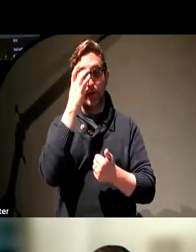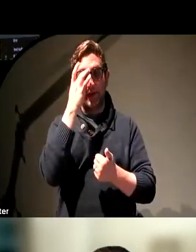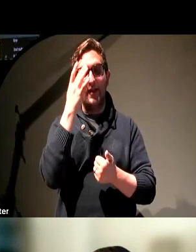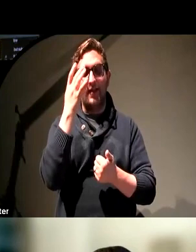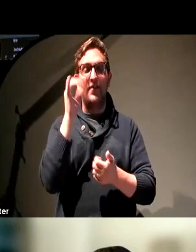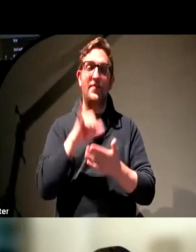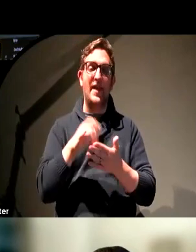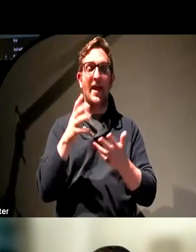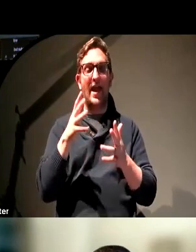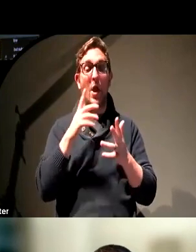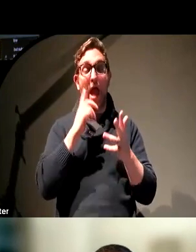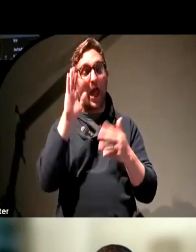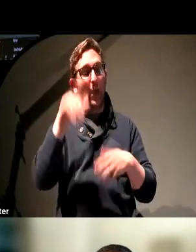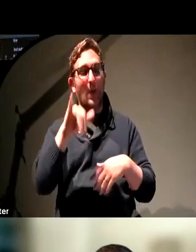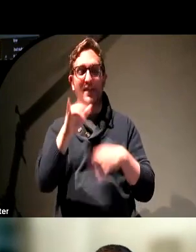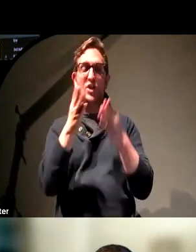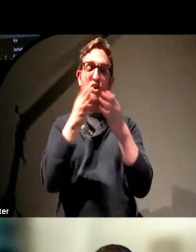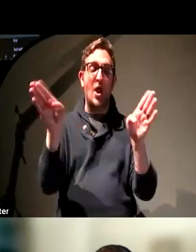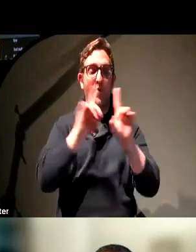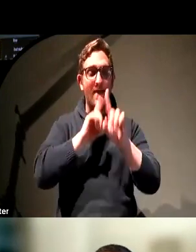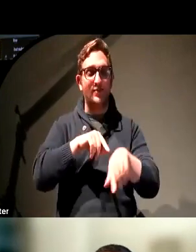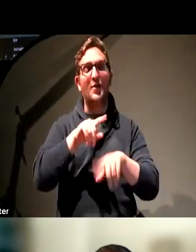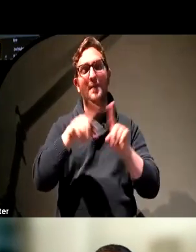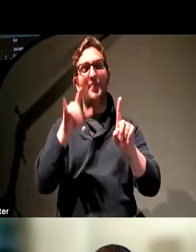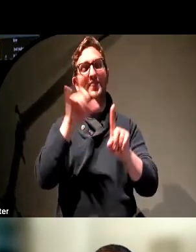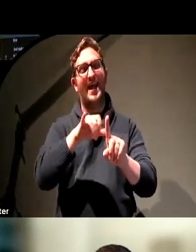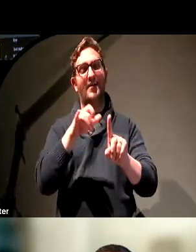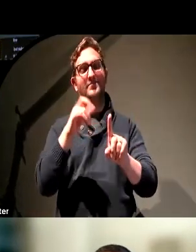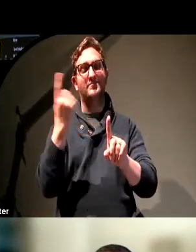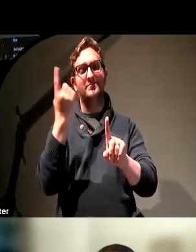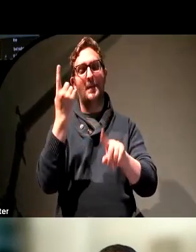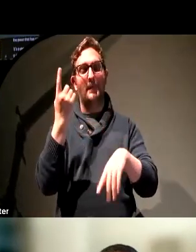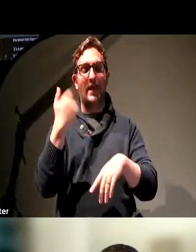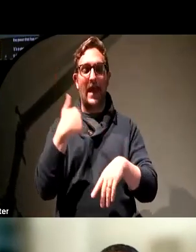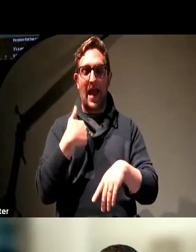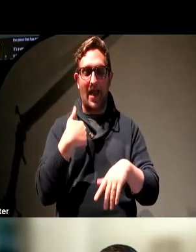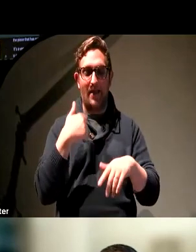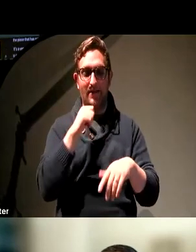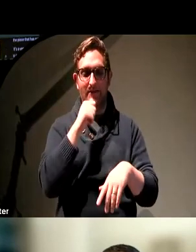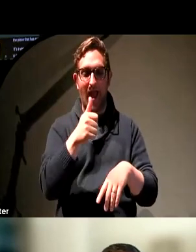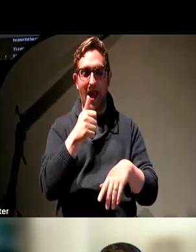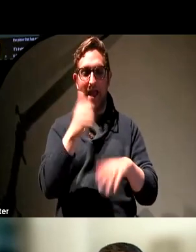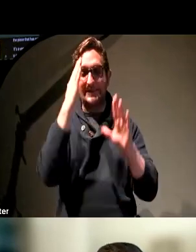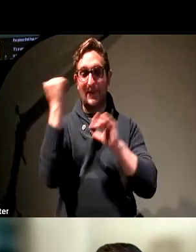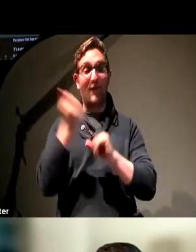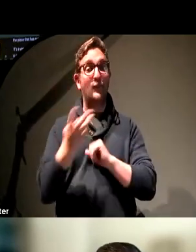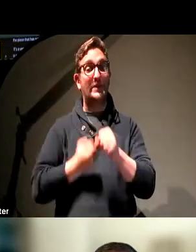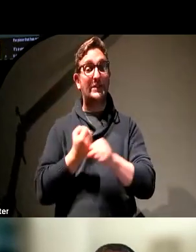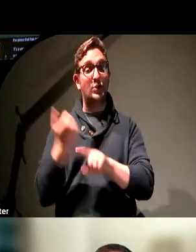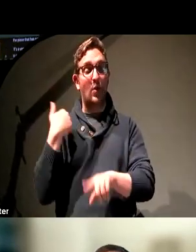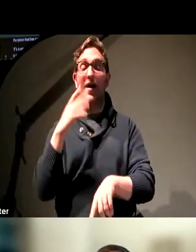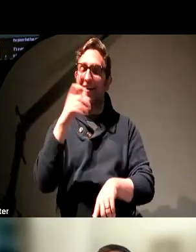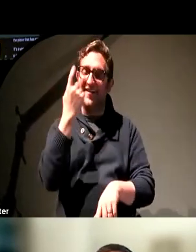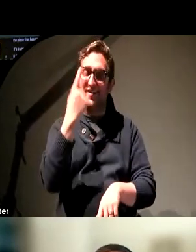very kind of general thing. But I think that's something that I would not have anticipated a couple of years ago. We're still not there, I